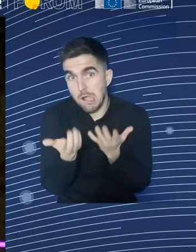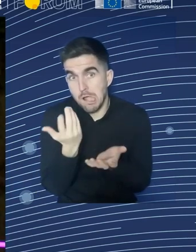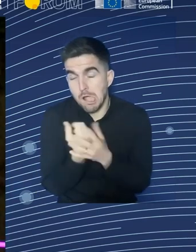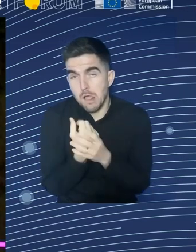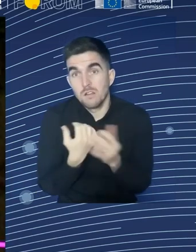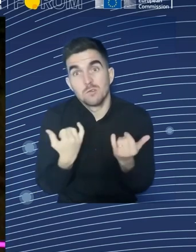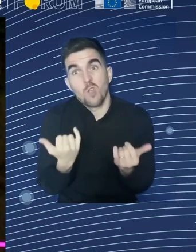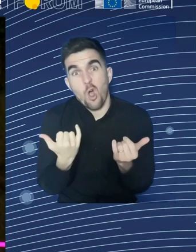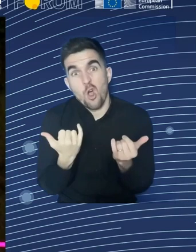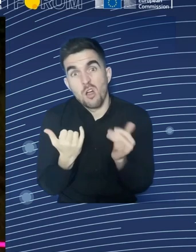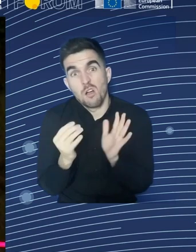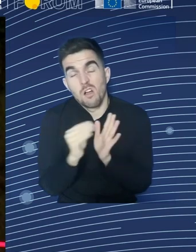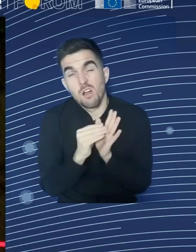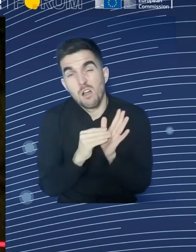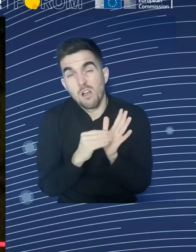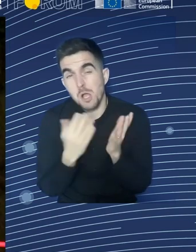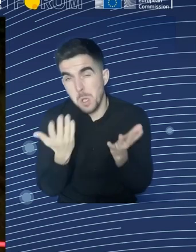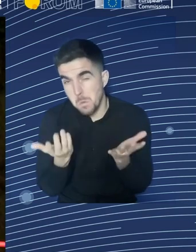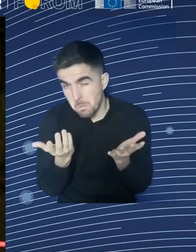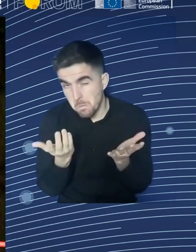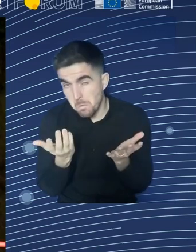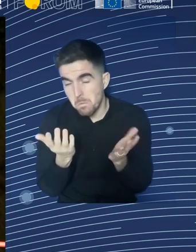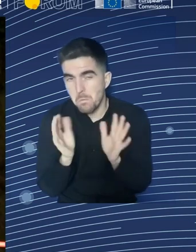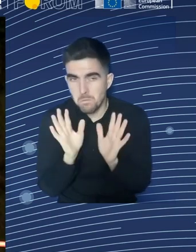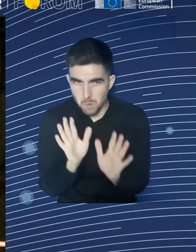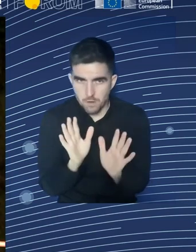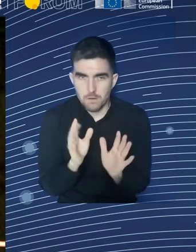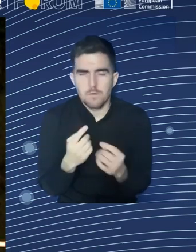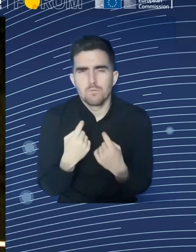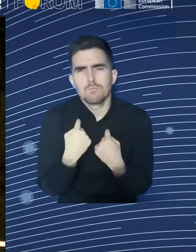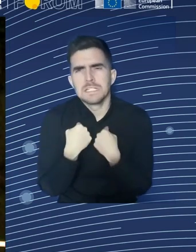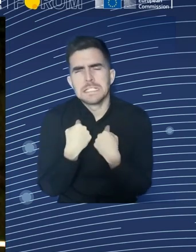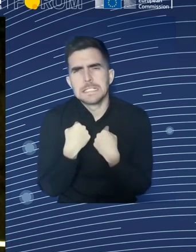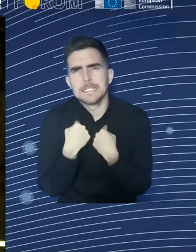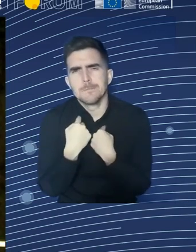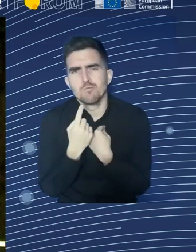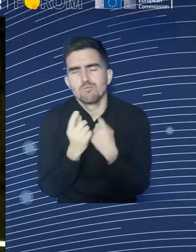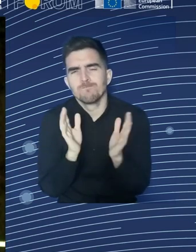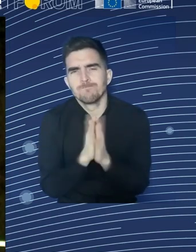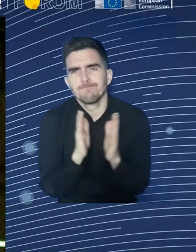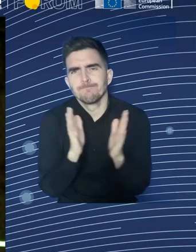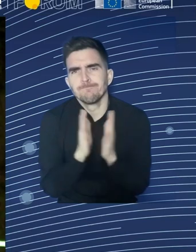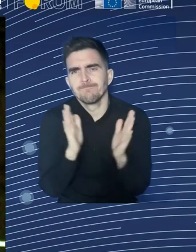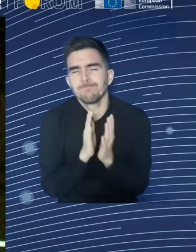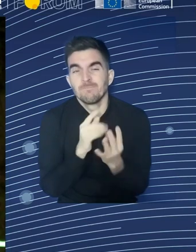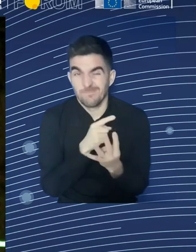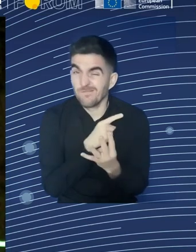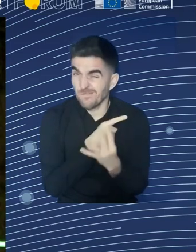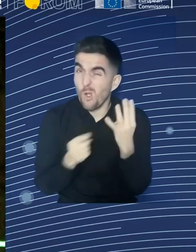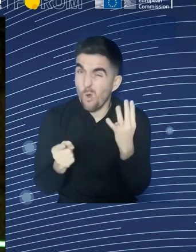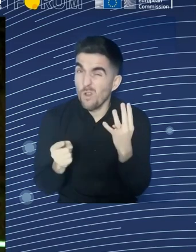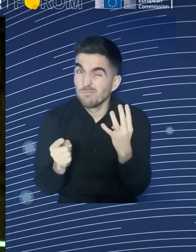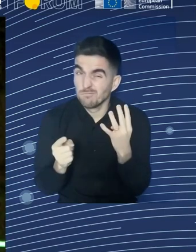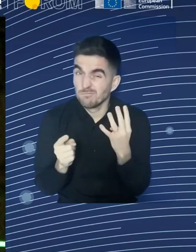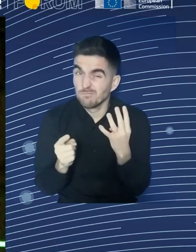and inequality scholar, I think that the biggest failure of the EU over the longer